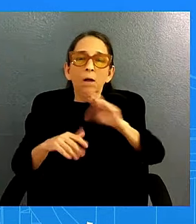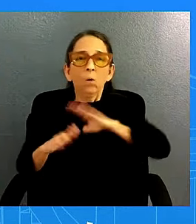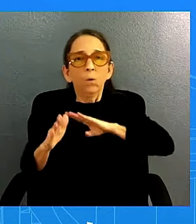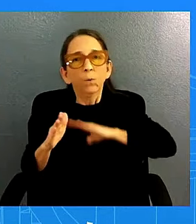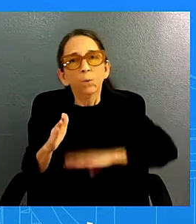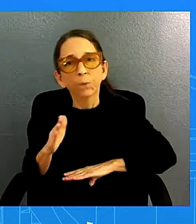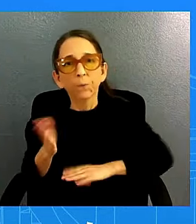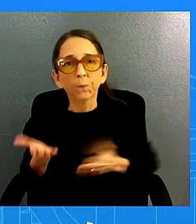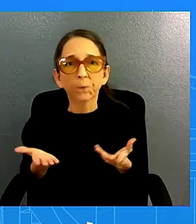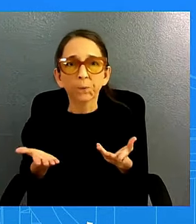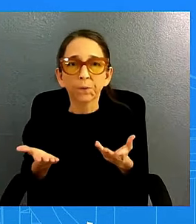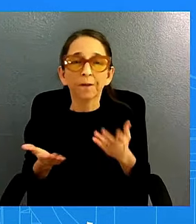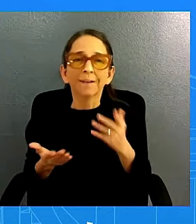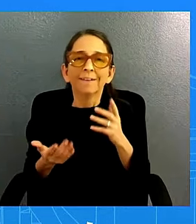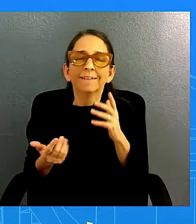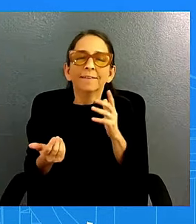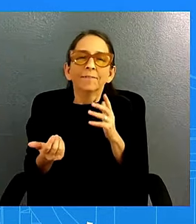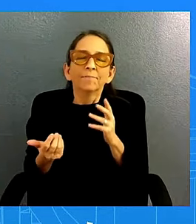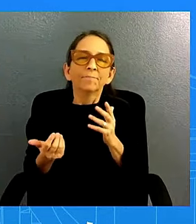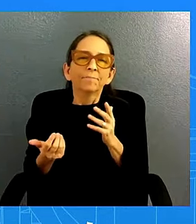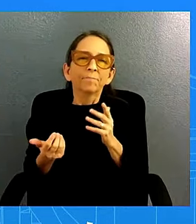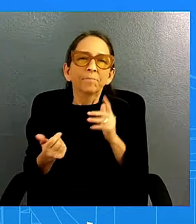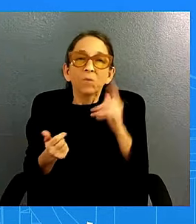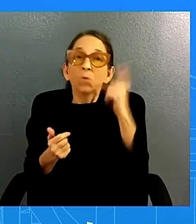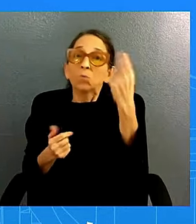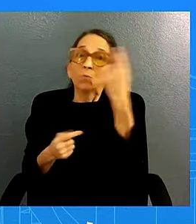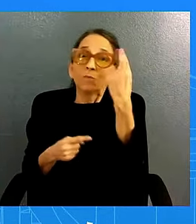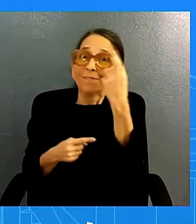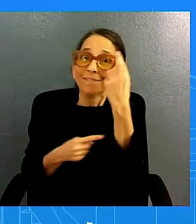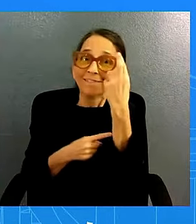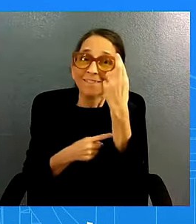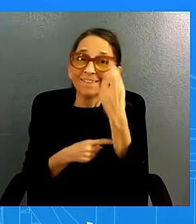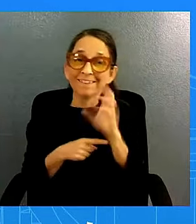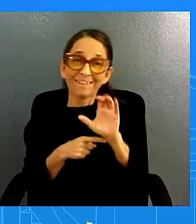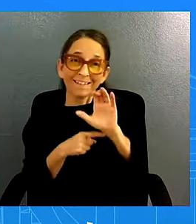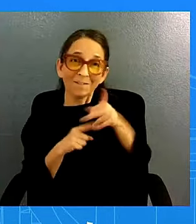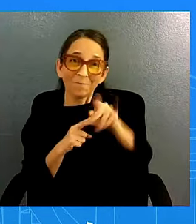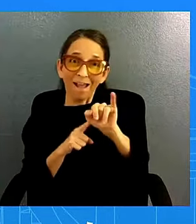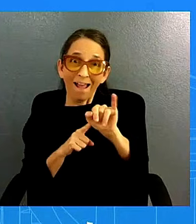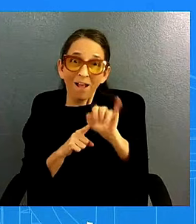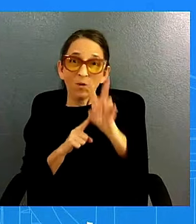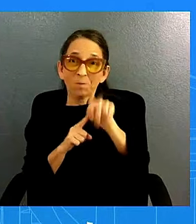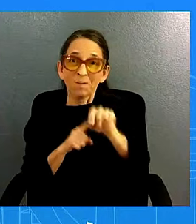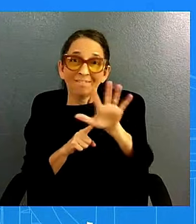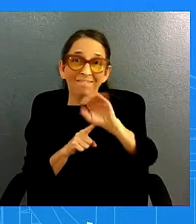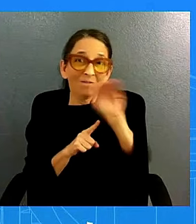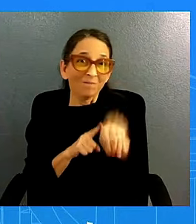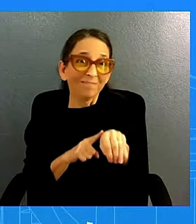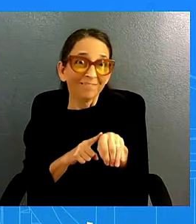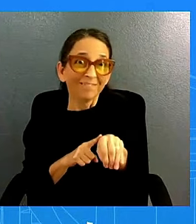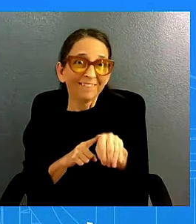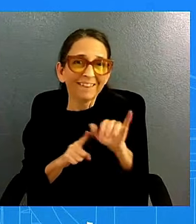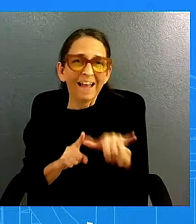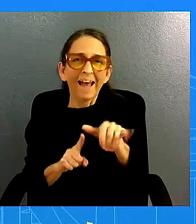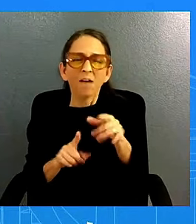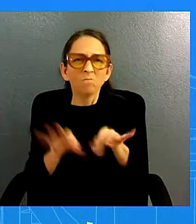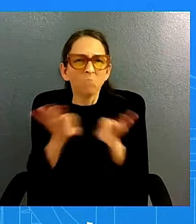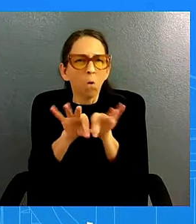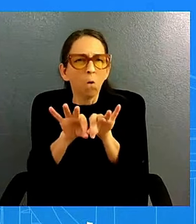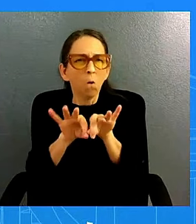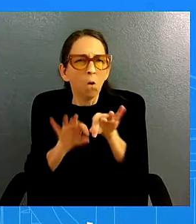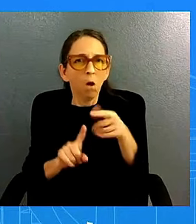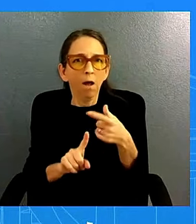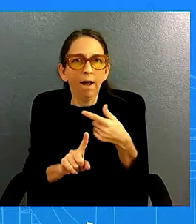last read close to where it was pre-pandemic and uh we think that's you know important piece of breathing room we would also argue that uh the